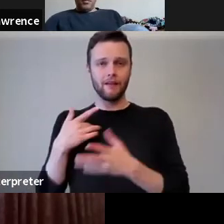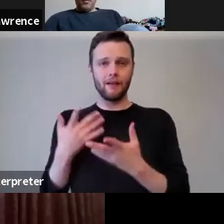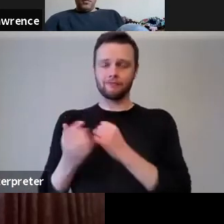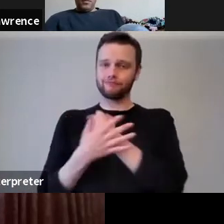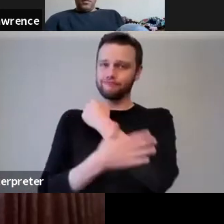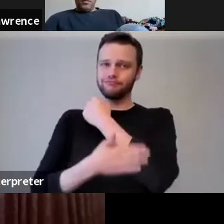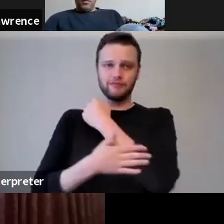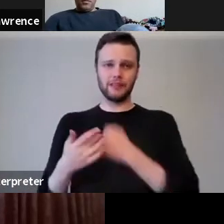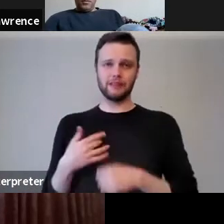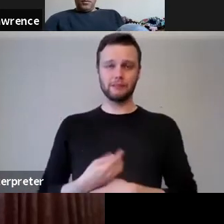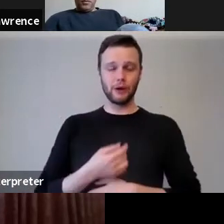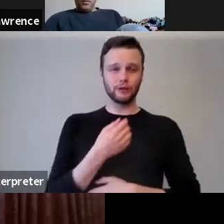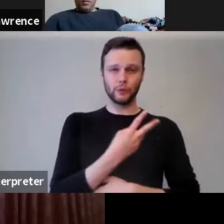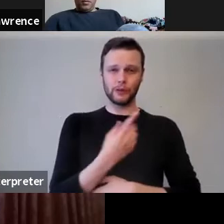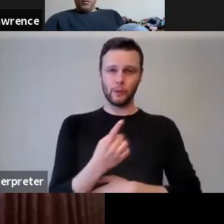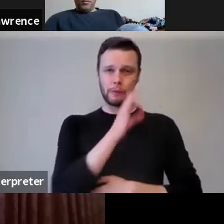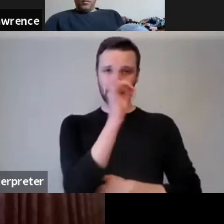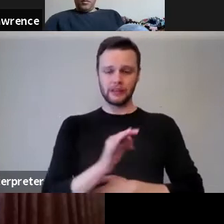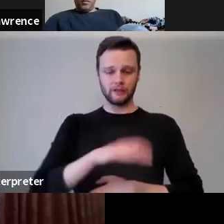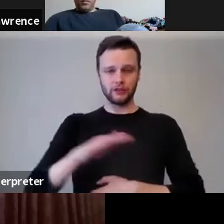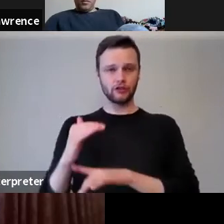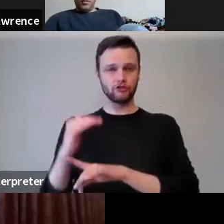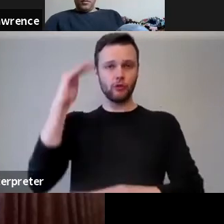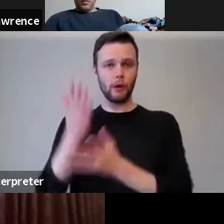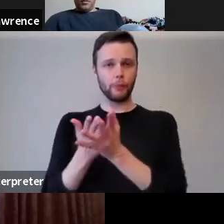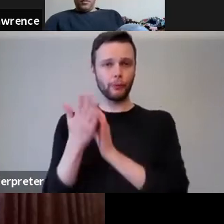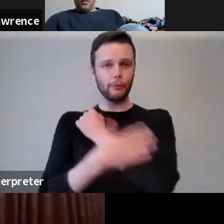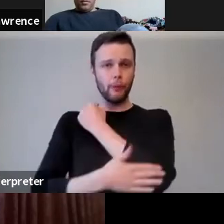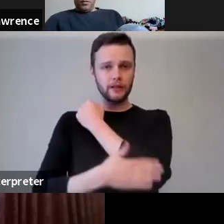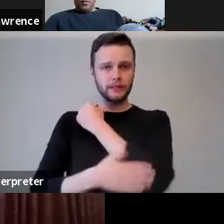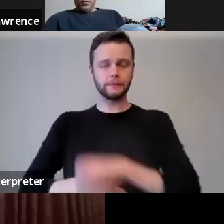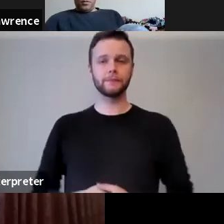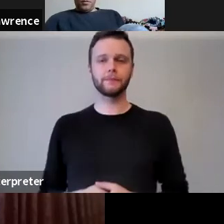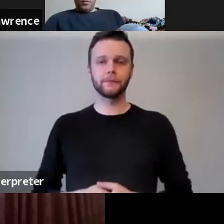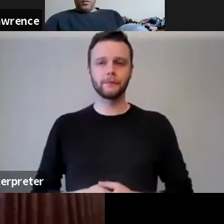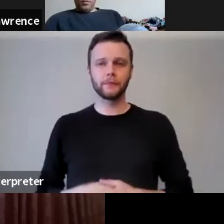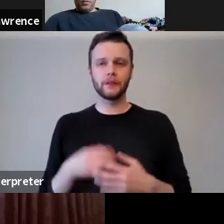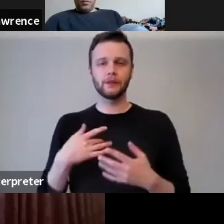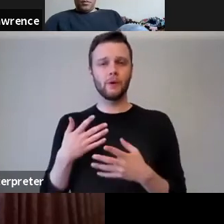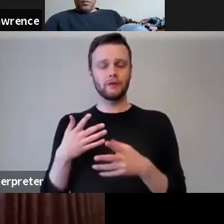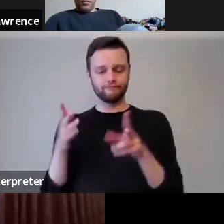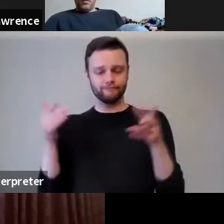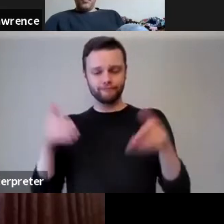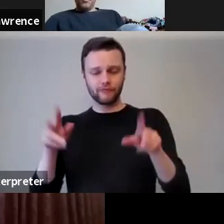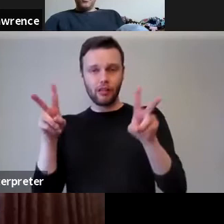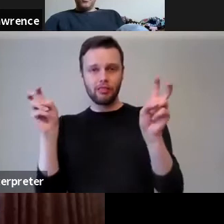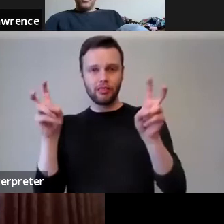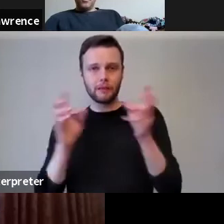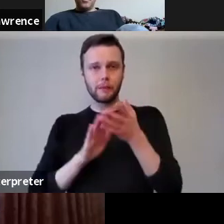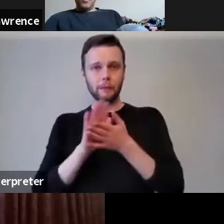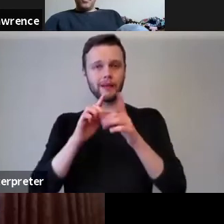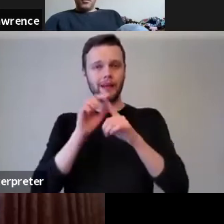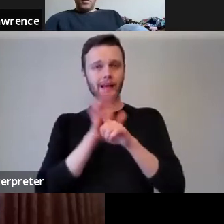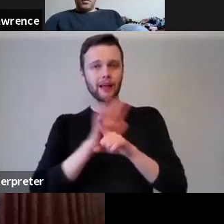up in poverty. The city's economic strategy in 2018 focused on themes, including Edinburgh as a low-carbon city,